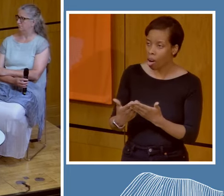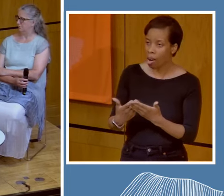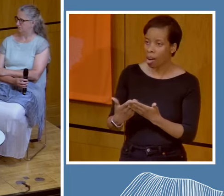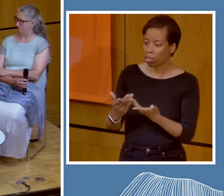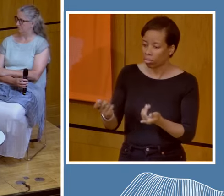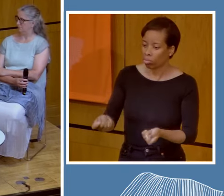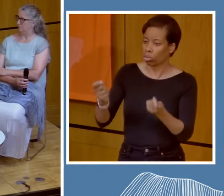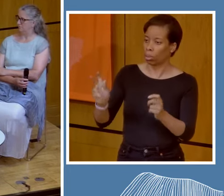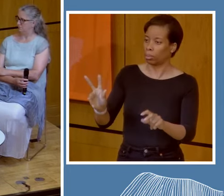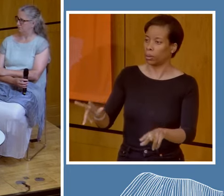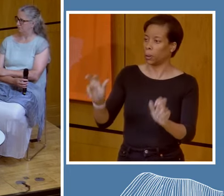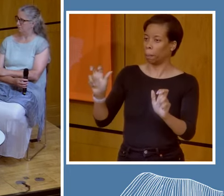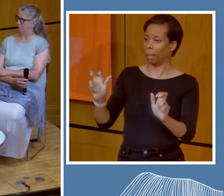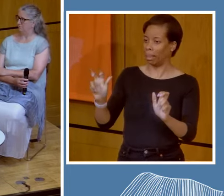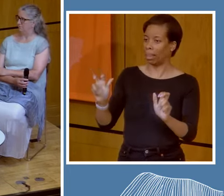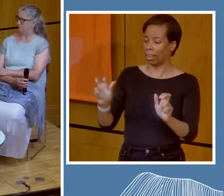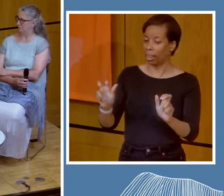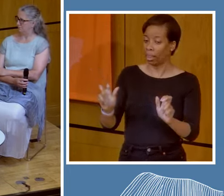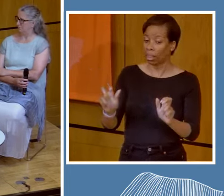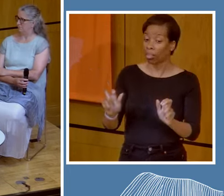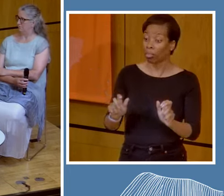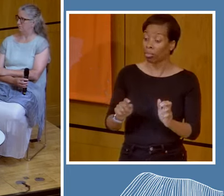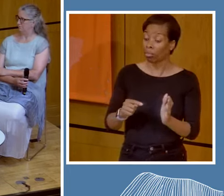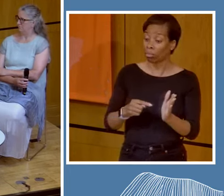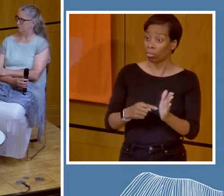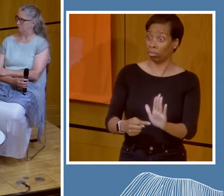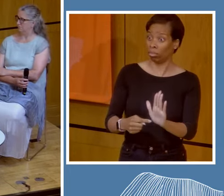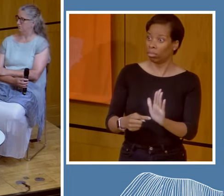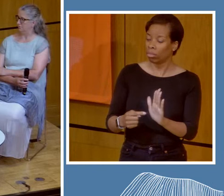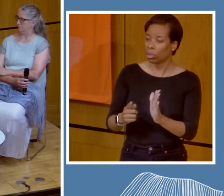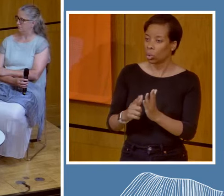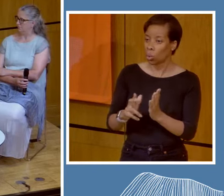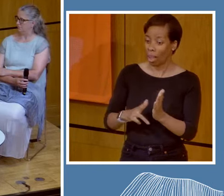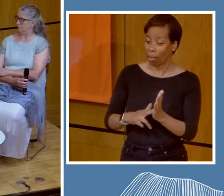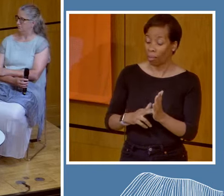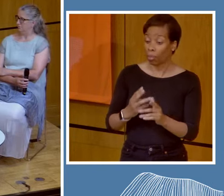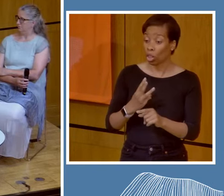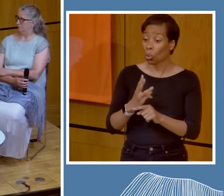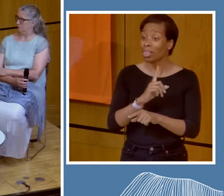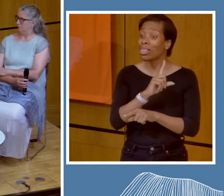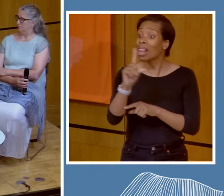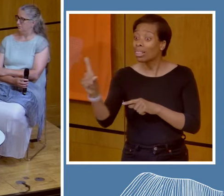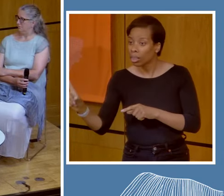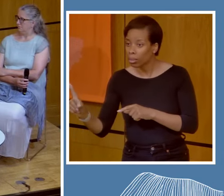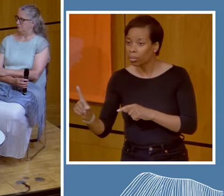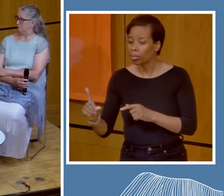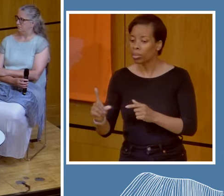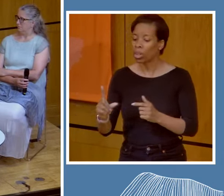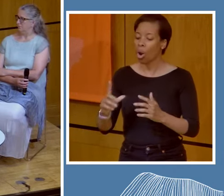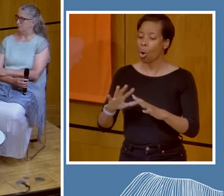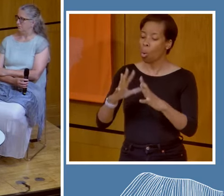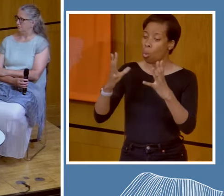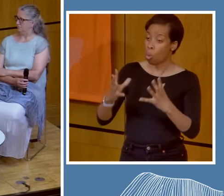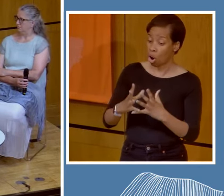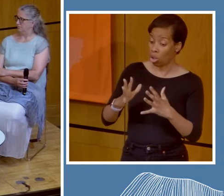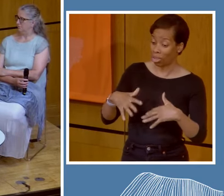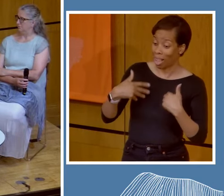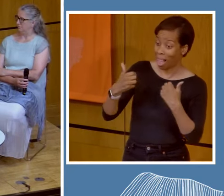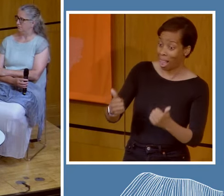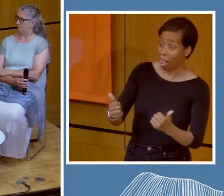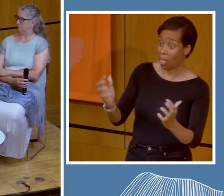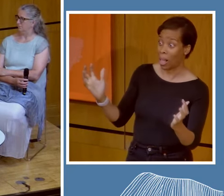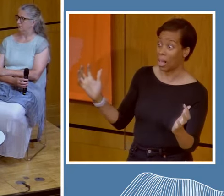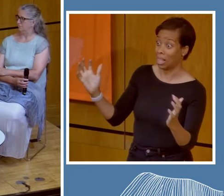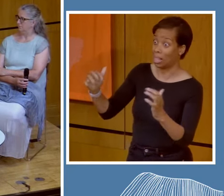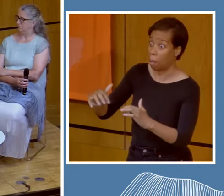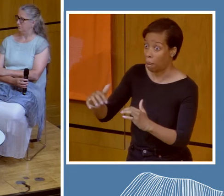was passed in a study at the United Nations level. Three weeks after that, World Health Assembly passed a resolution on the